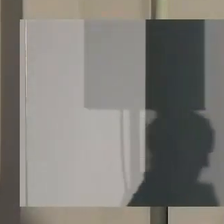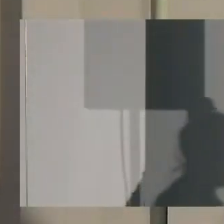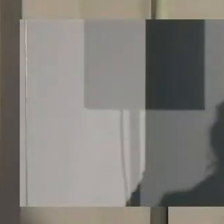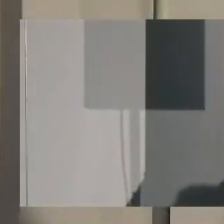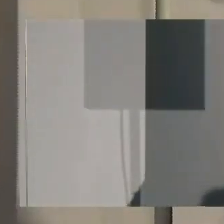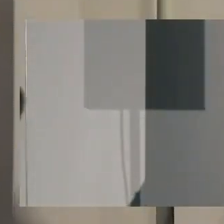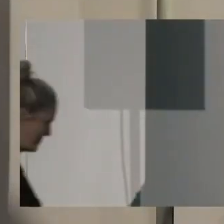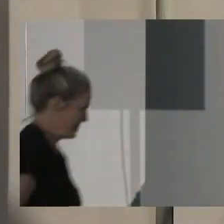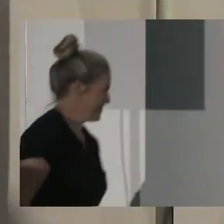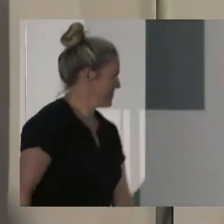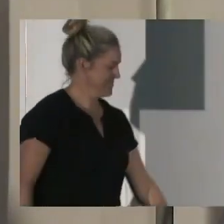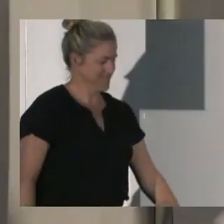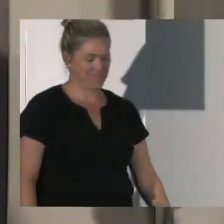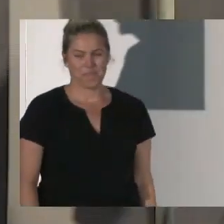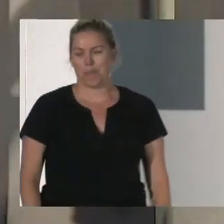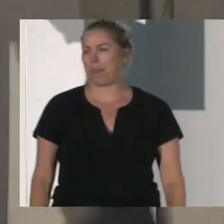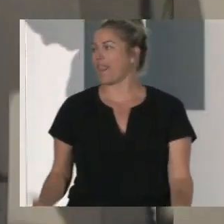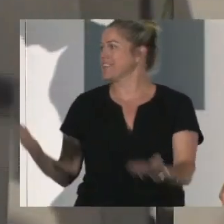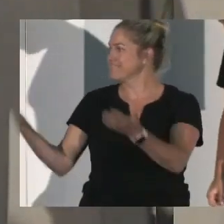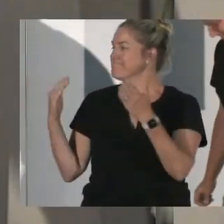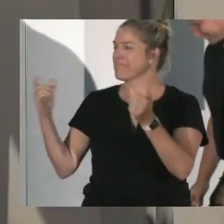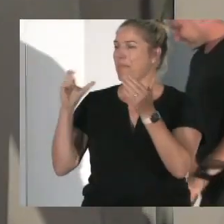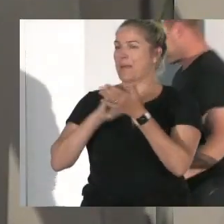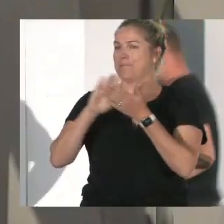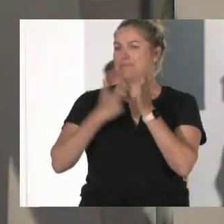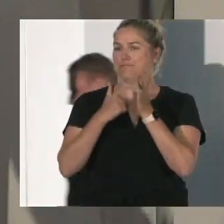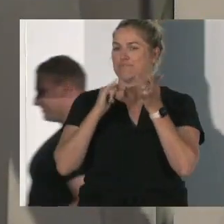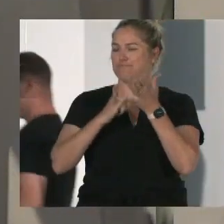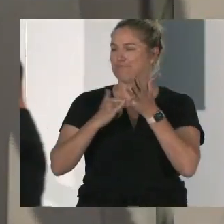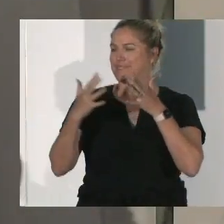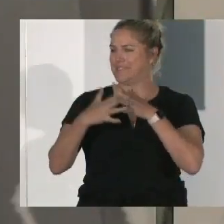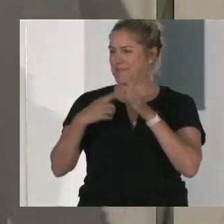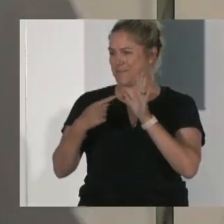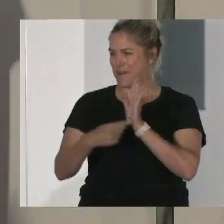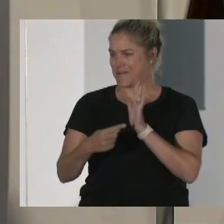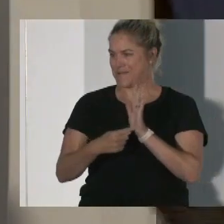Okay, Chris Watt, please come on down, give me a round of applause, come on.